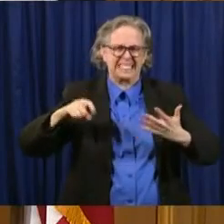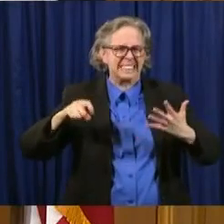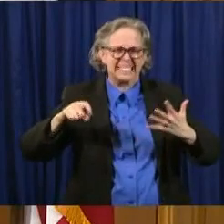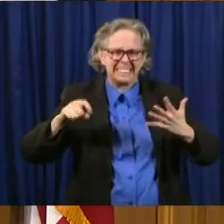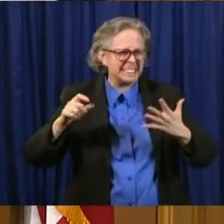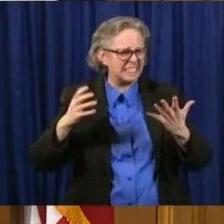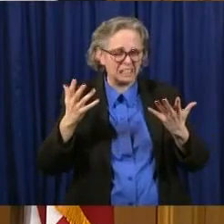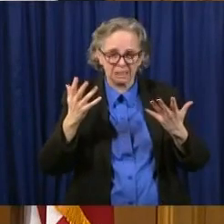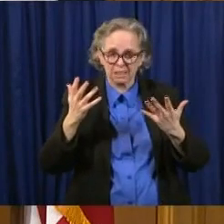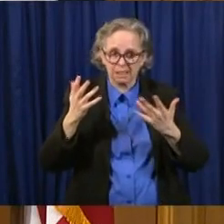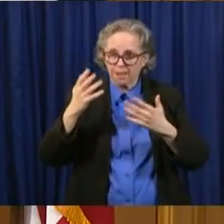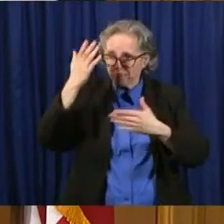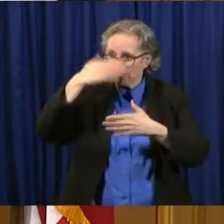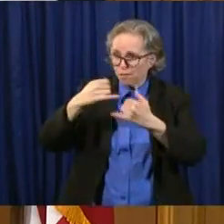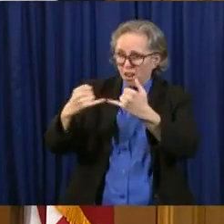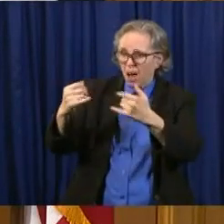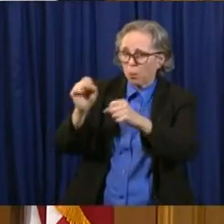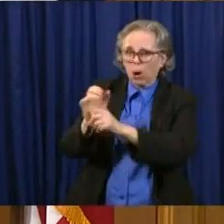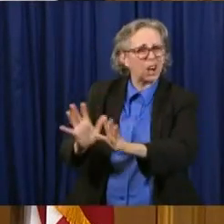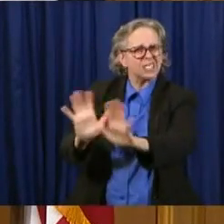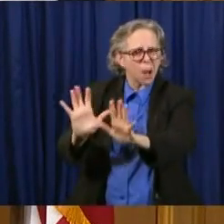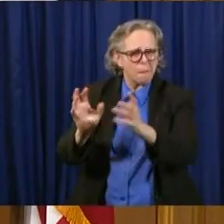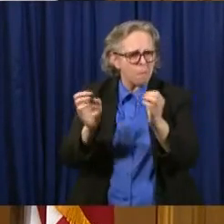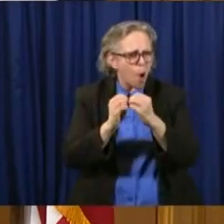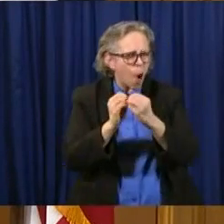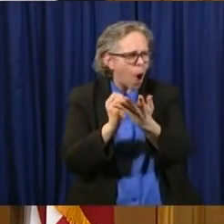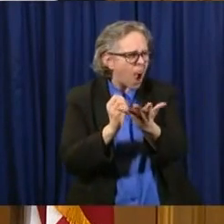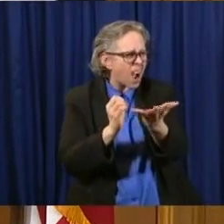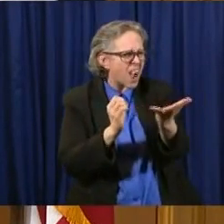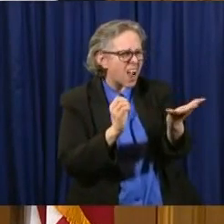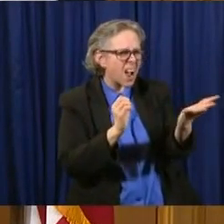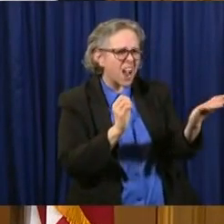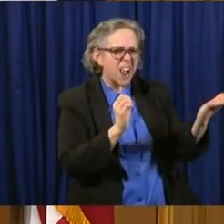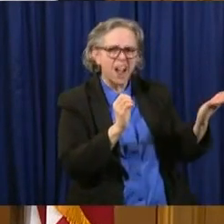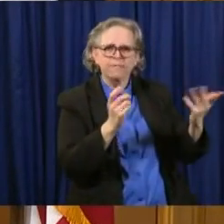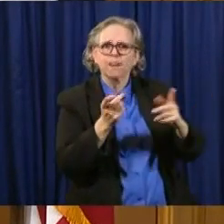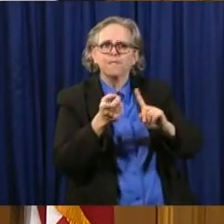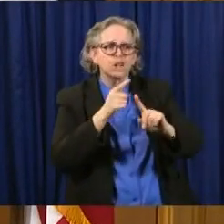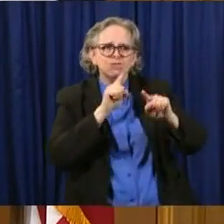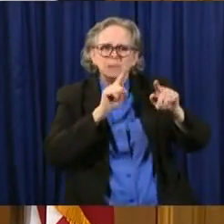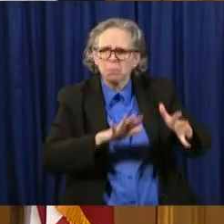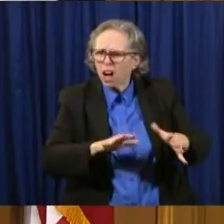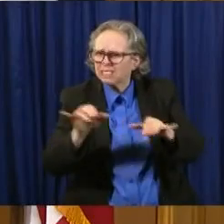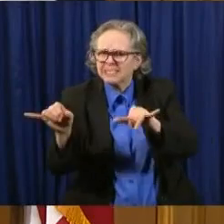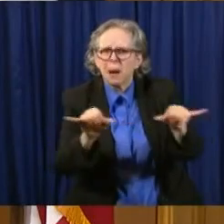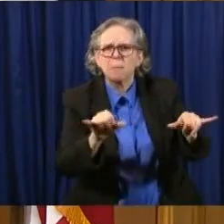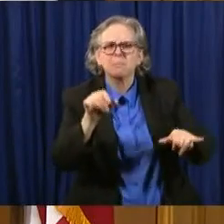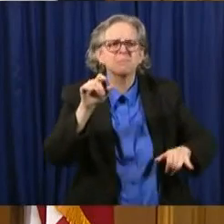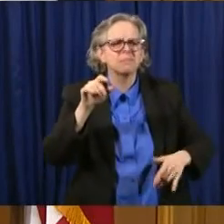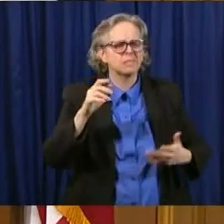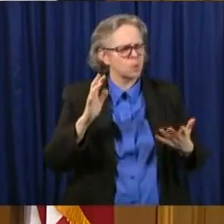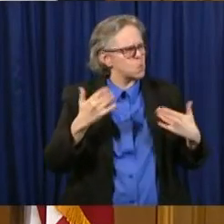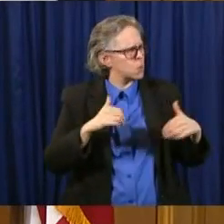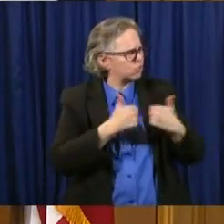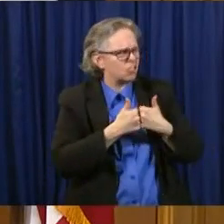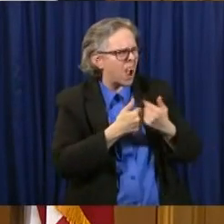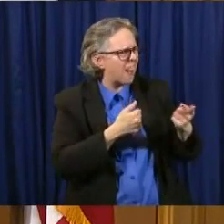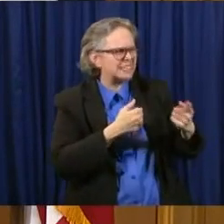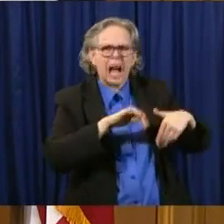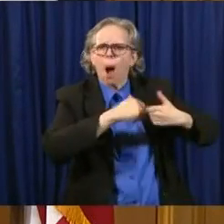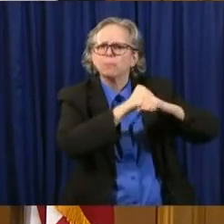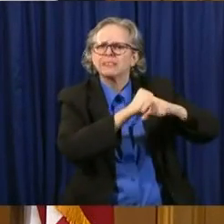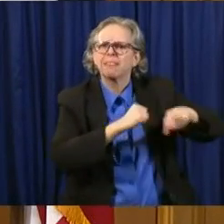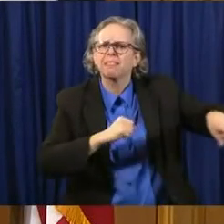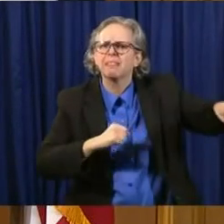also certainly our first responders are also facing the same challenges, and they need to be protected as